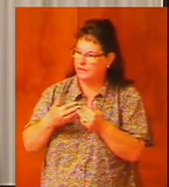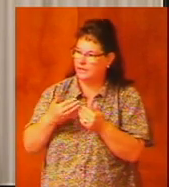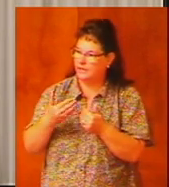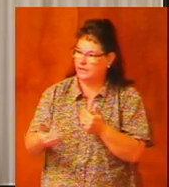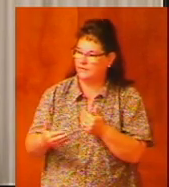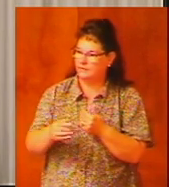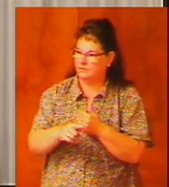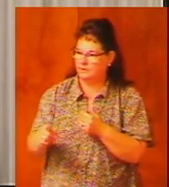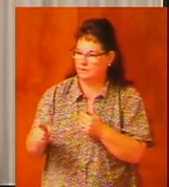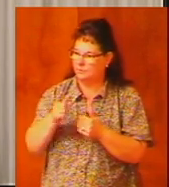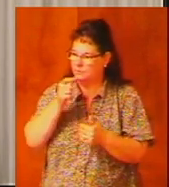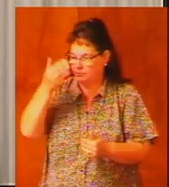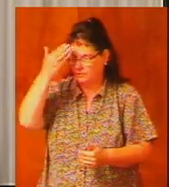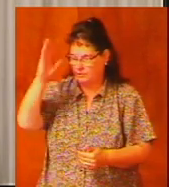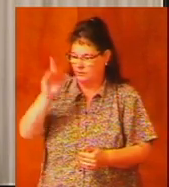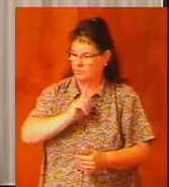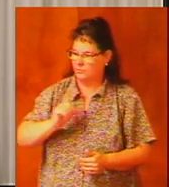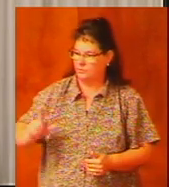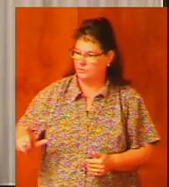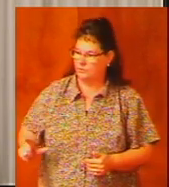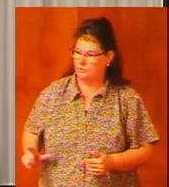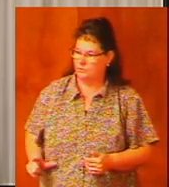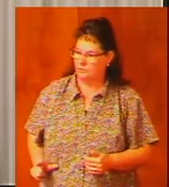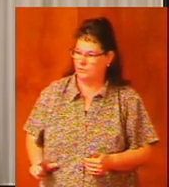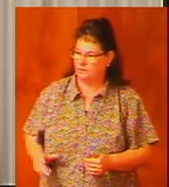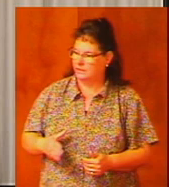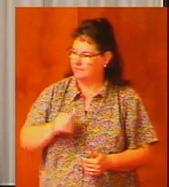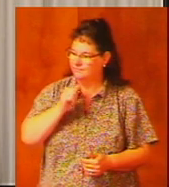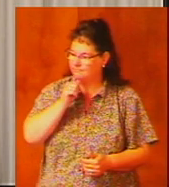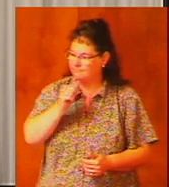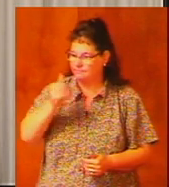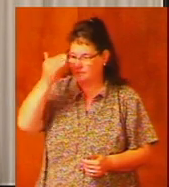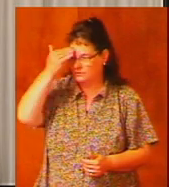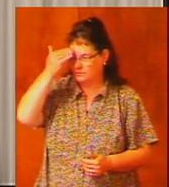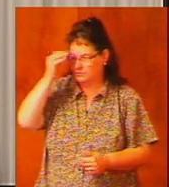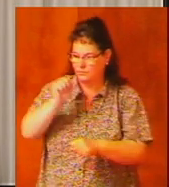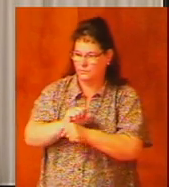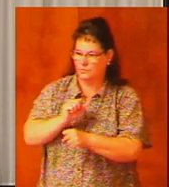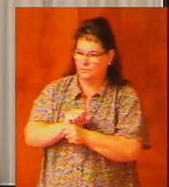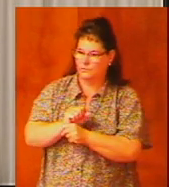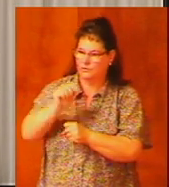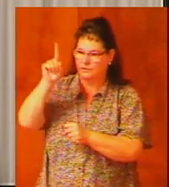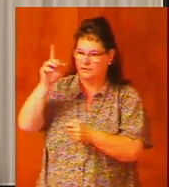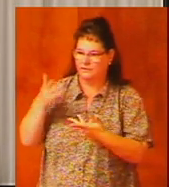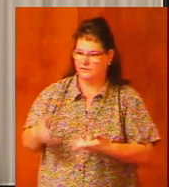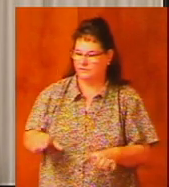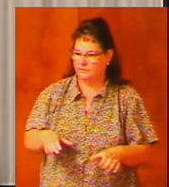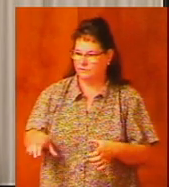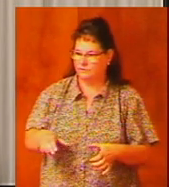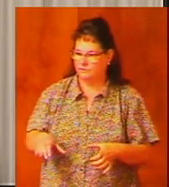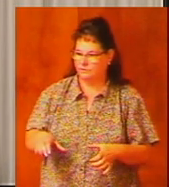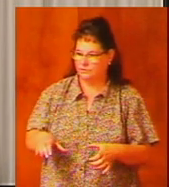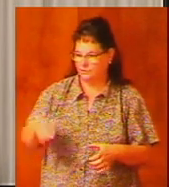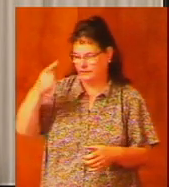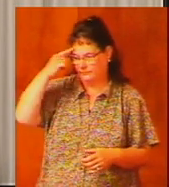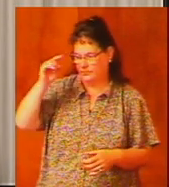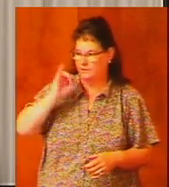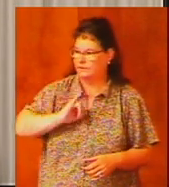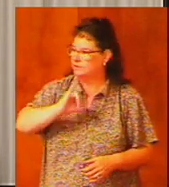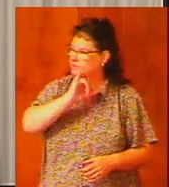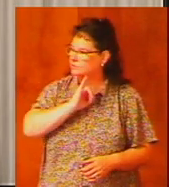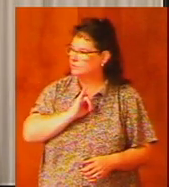who did not know the Lord nor the work which he had done for